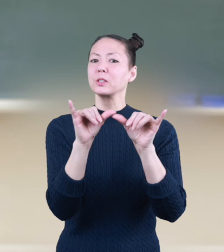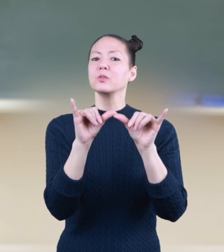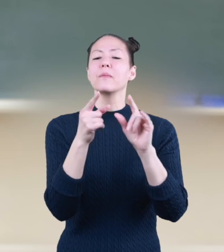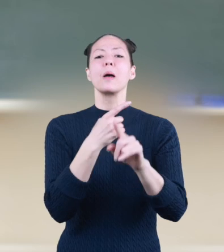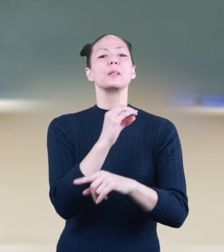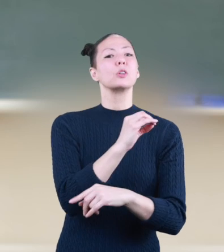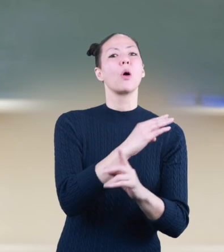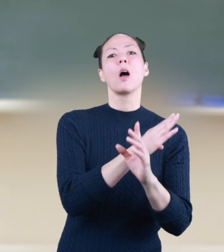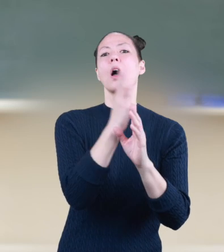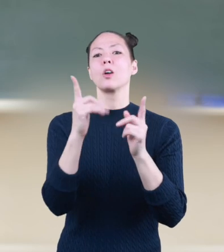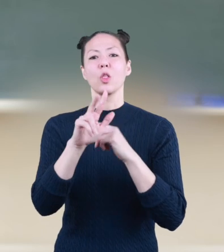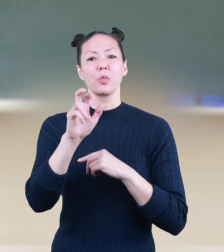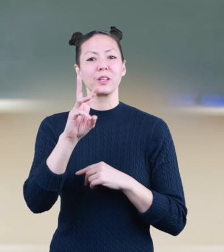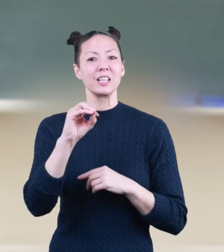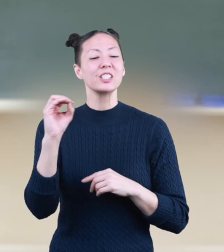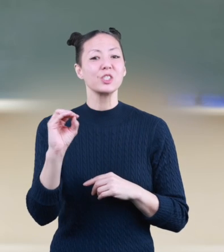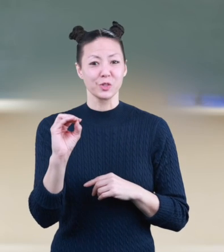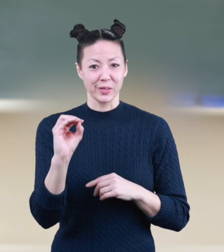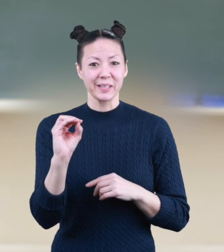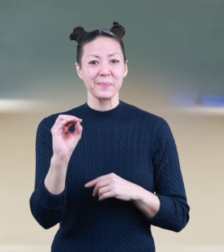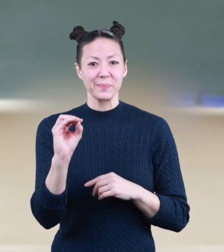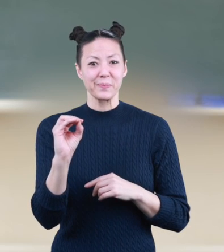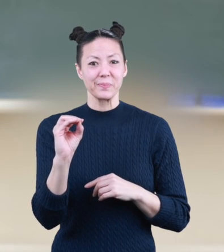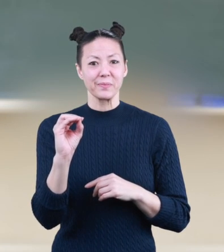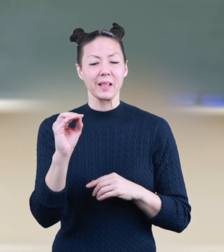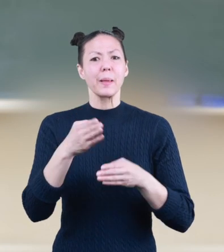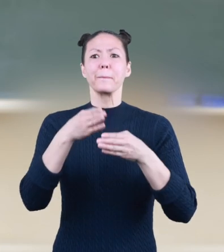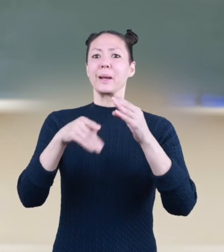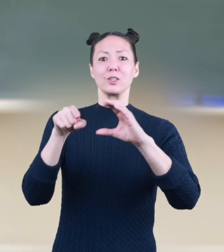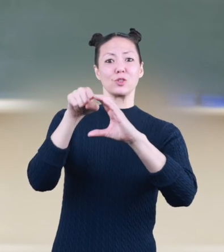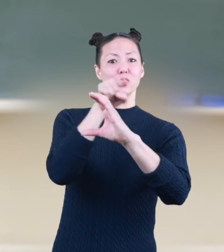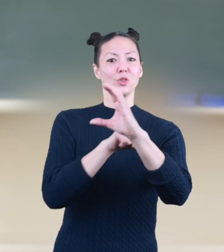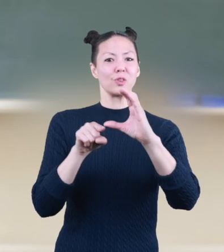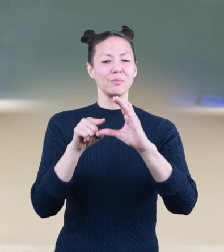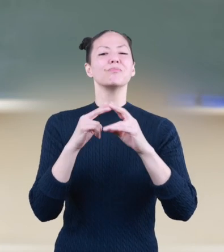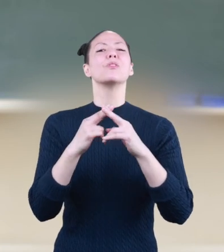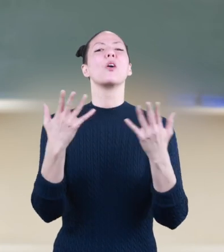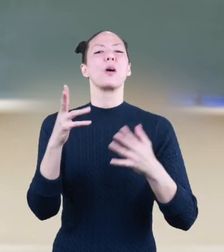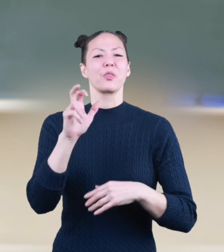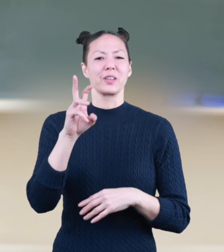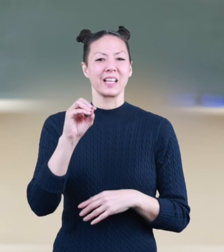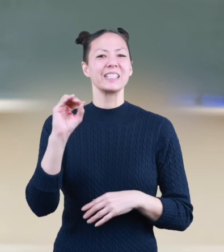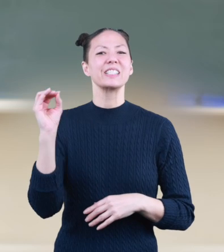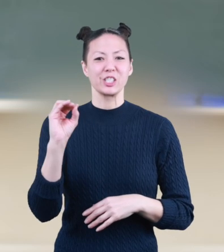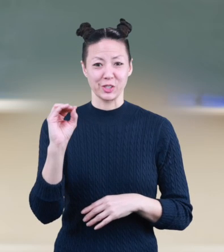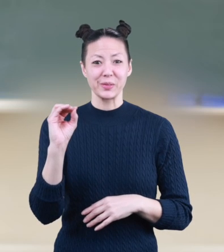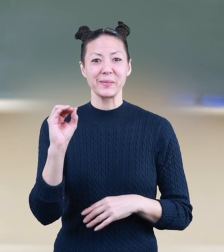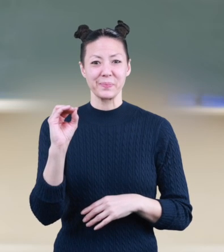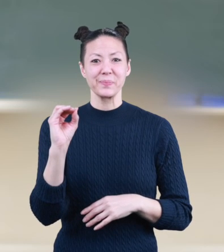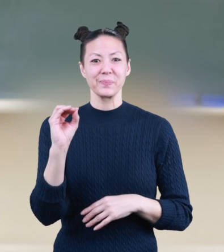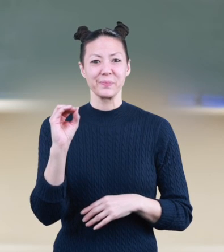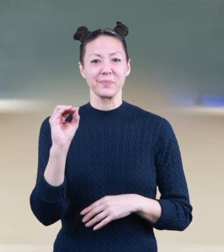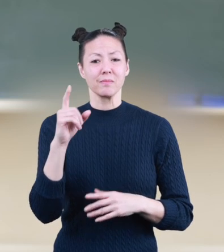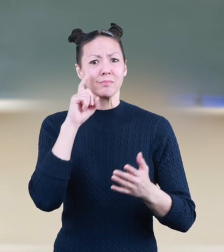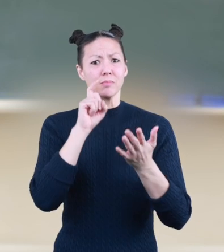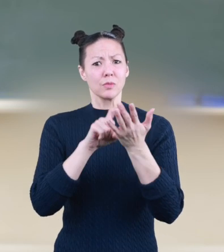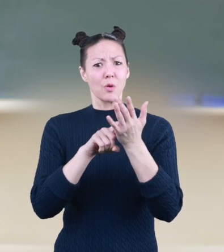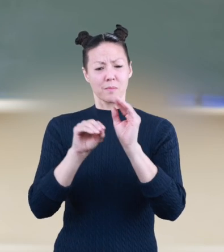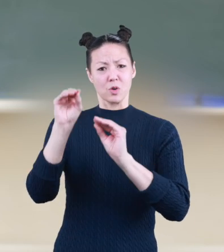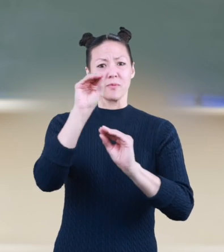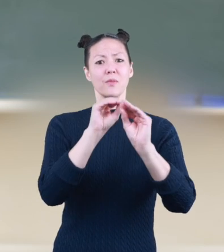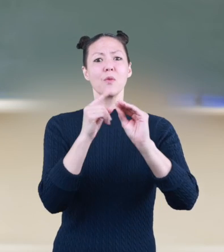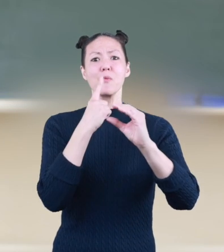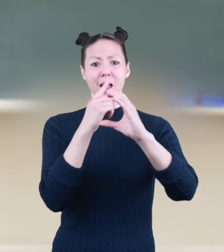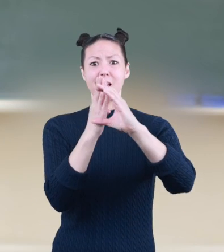from zero to 360 degrees. A complete circle is also 360 degrees. Notice the movement